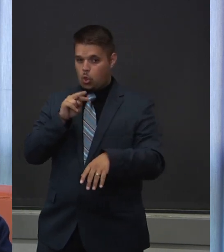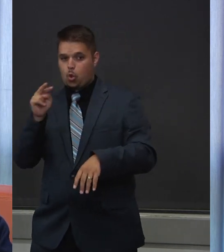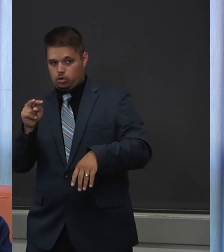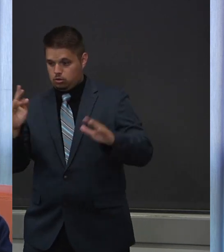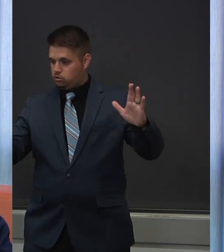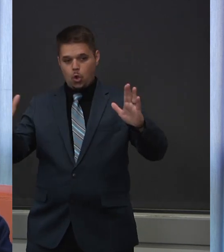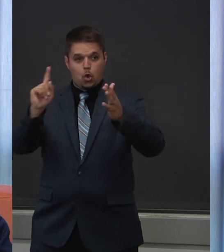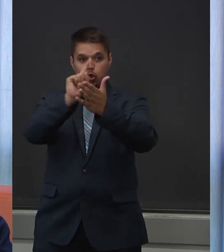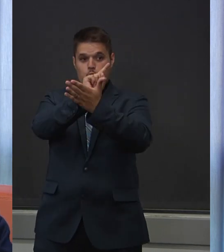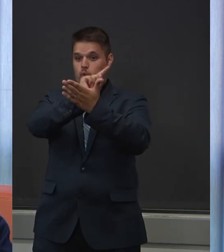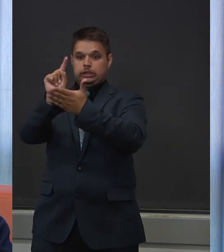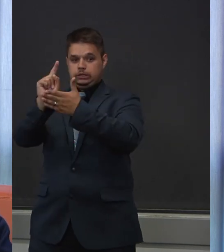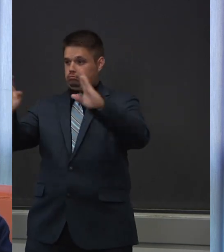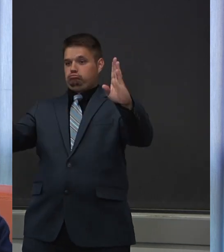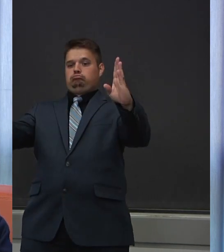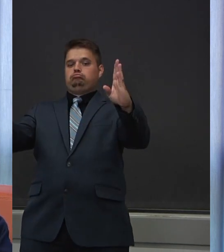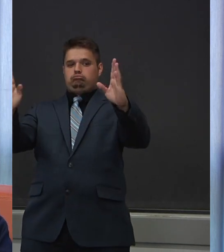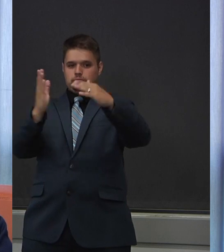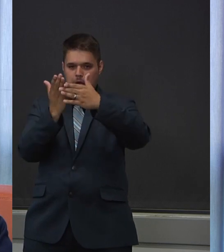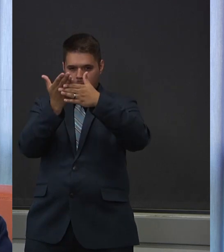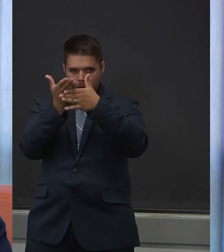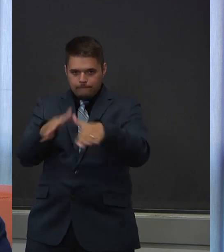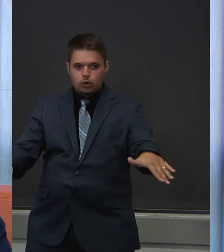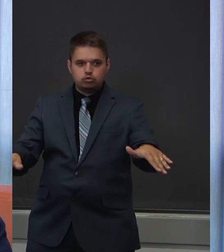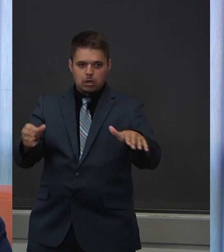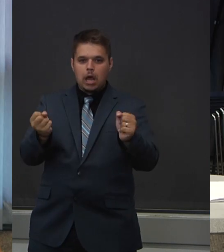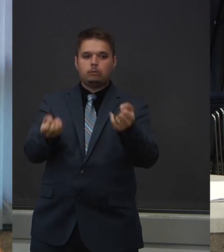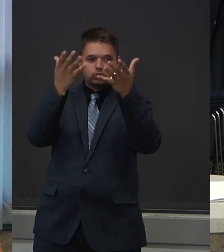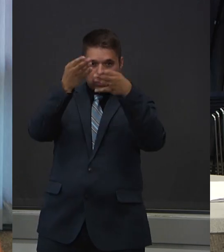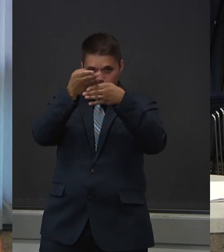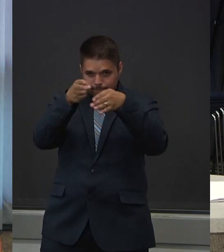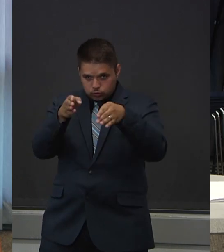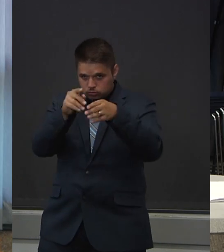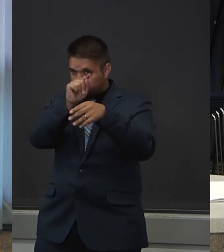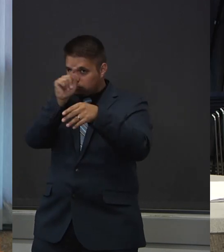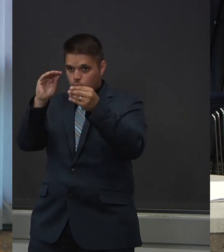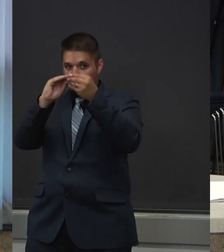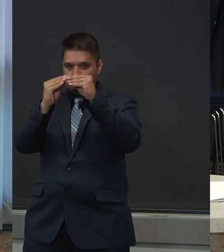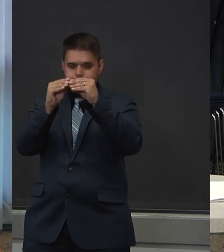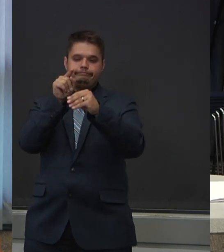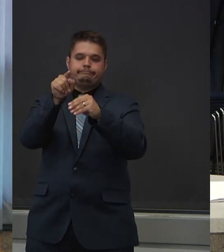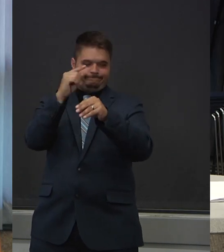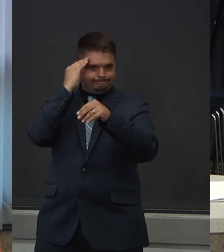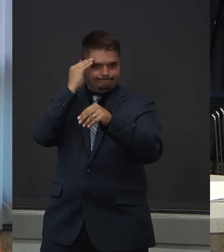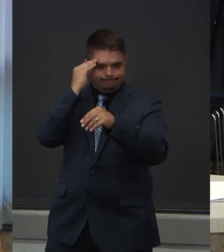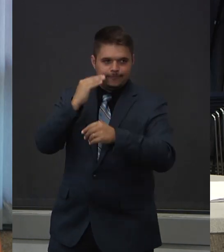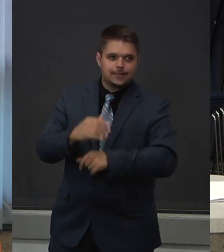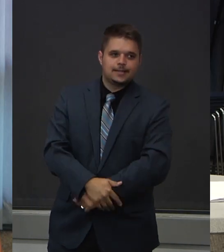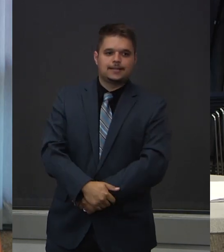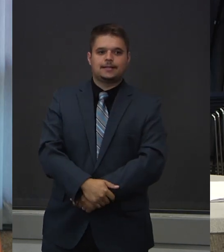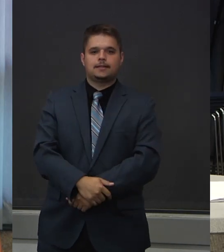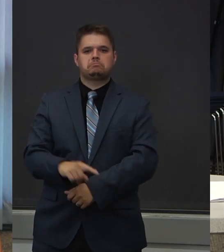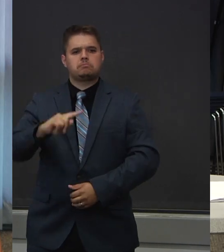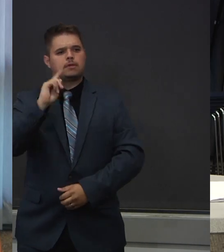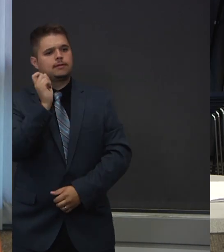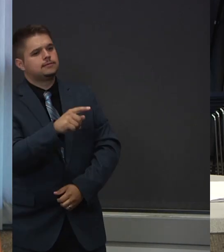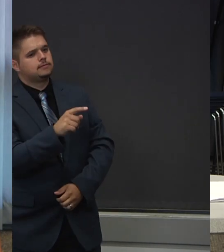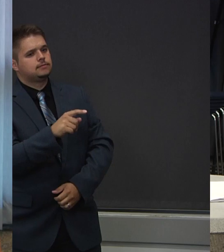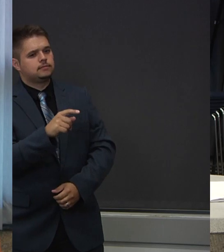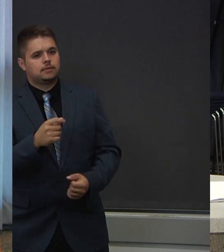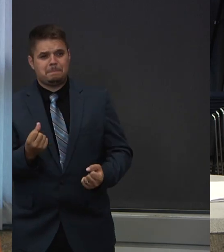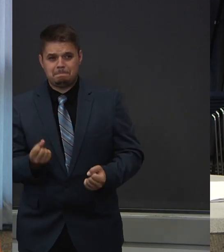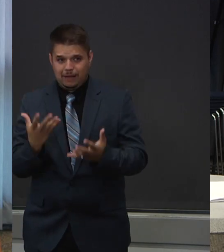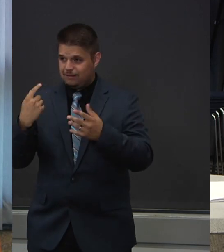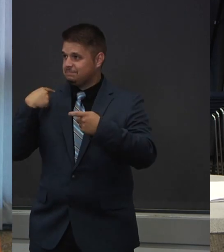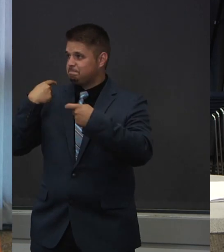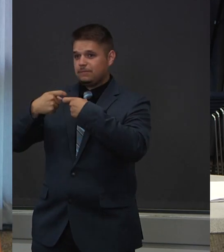our actual testing numbers. And Jose asks, many Latinos don't make enough to pay